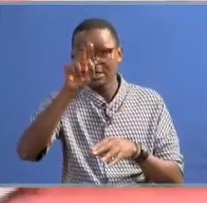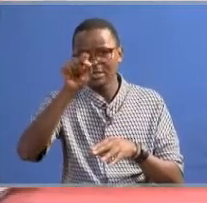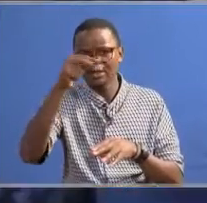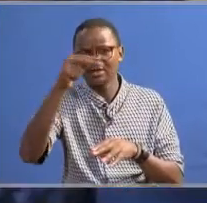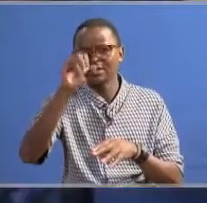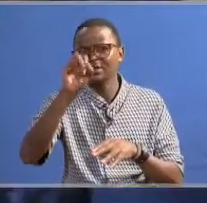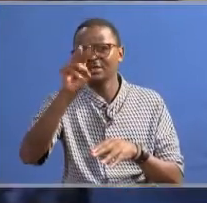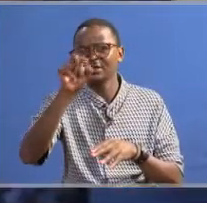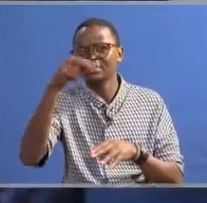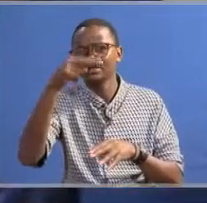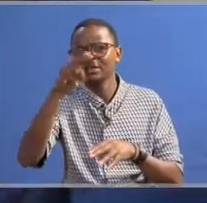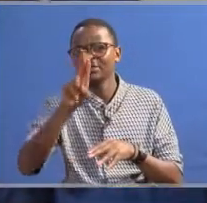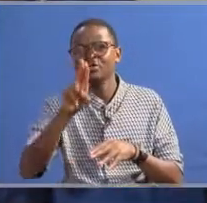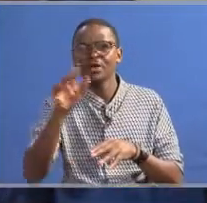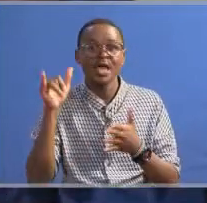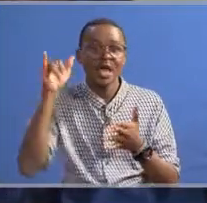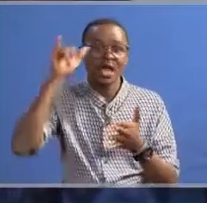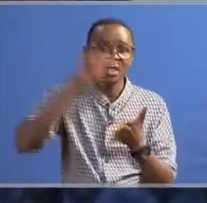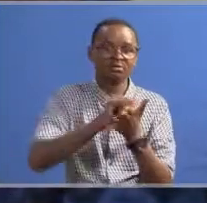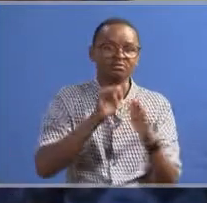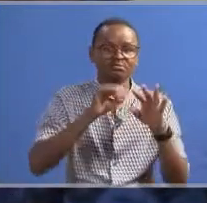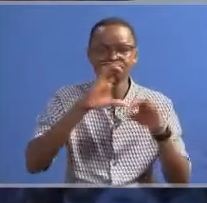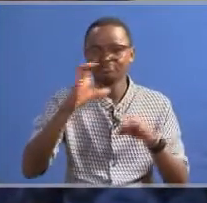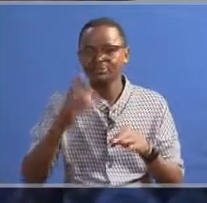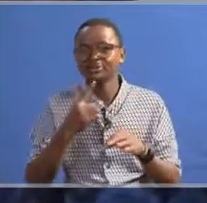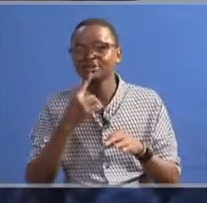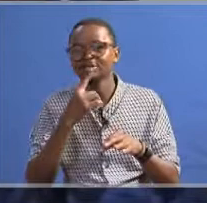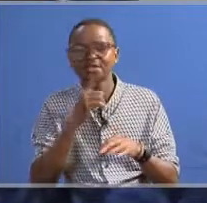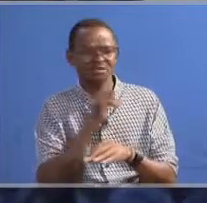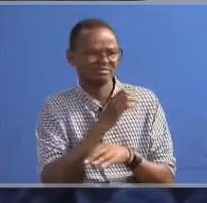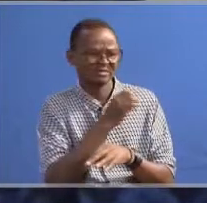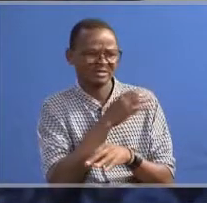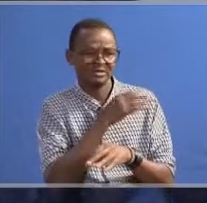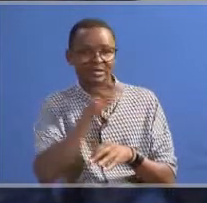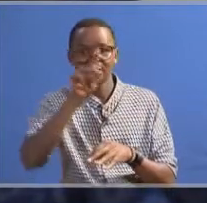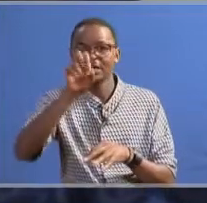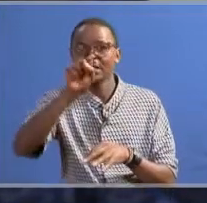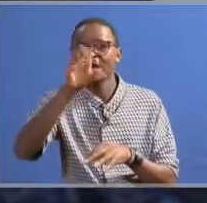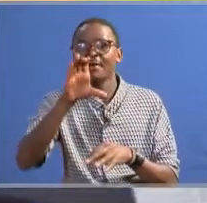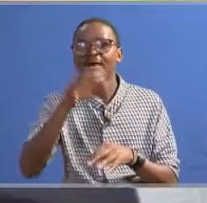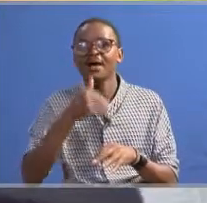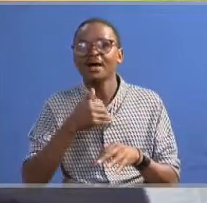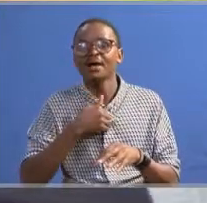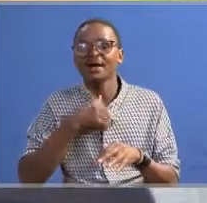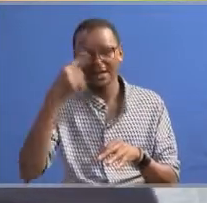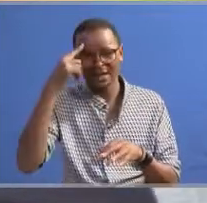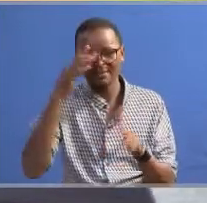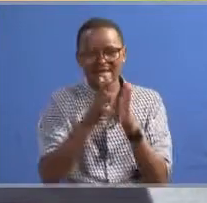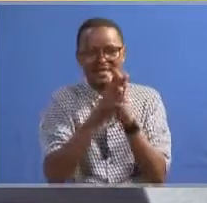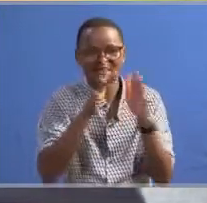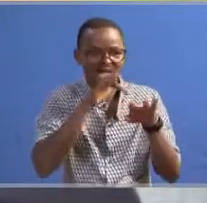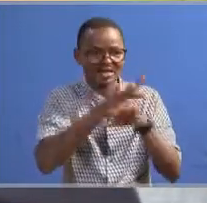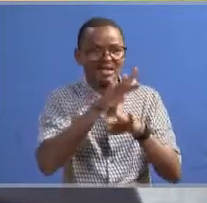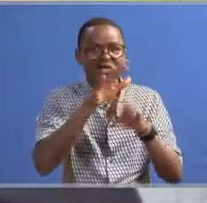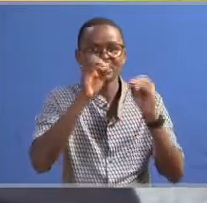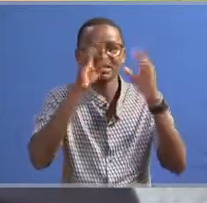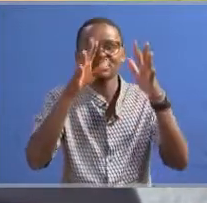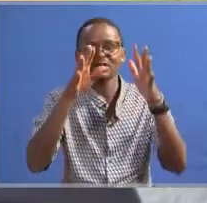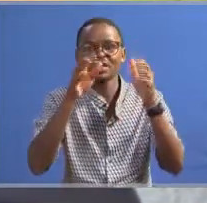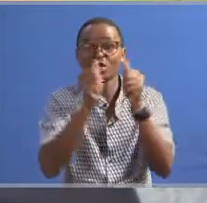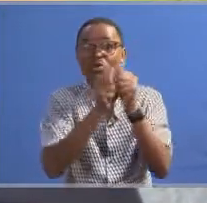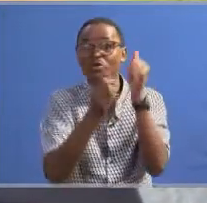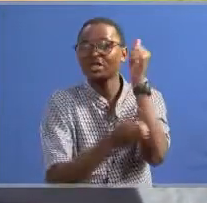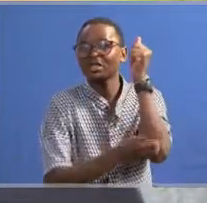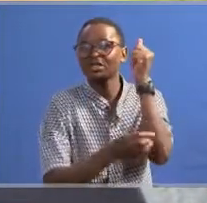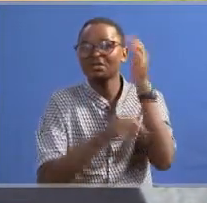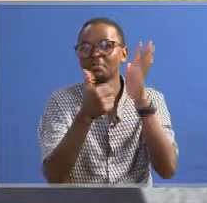Secondary School in Nanyuki town, the stakeholders lamented that TSC has been generally sending teachers with disciplinary